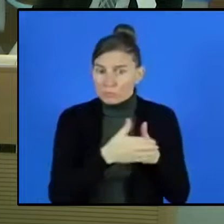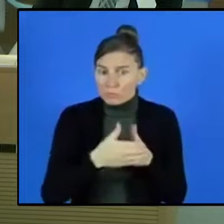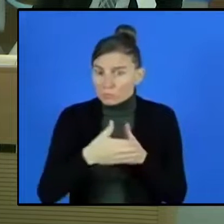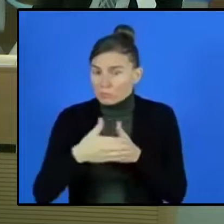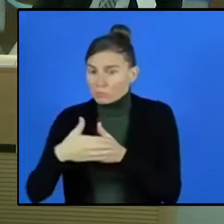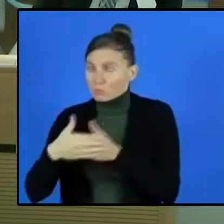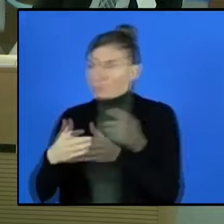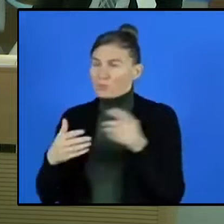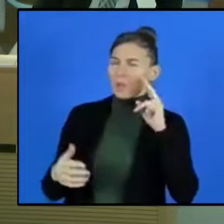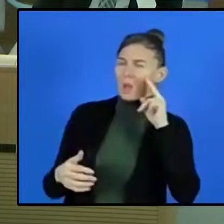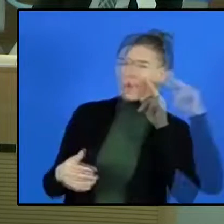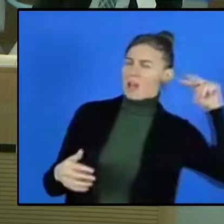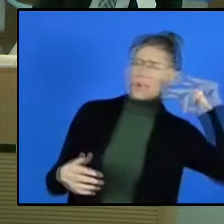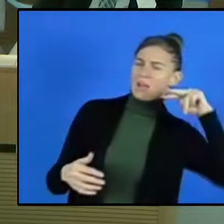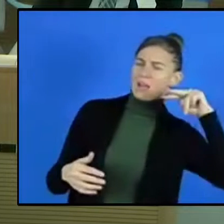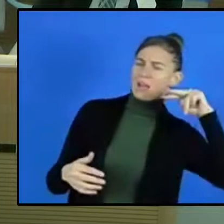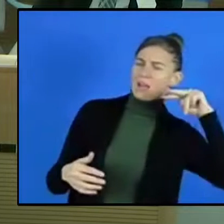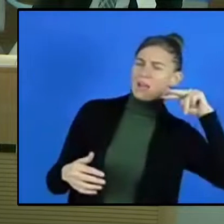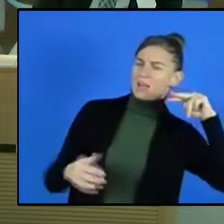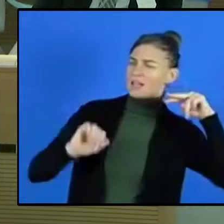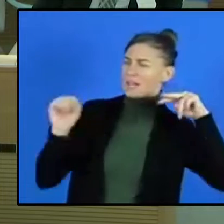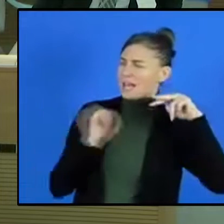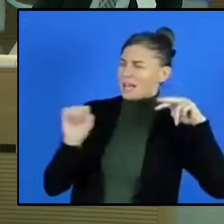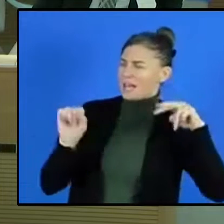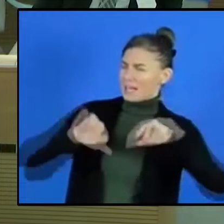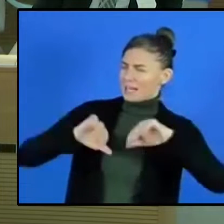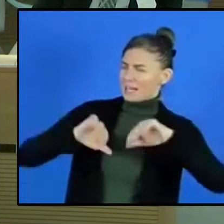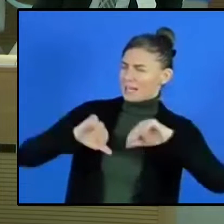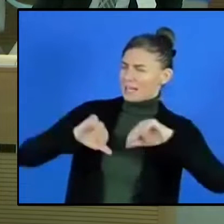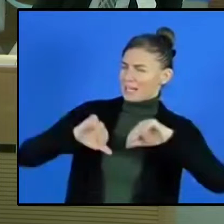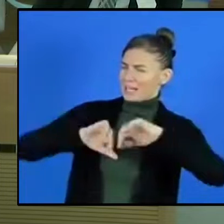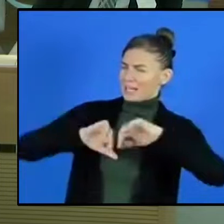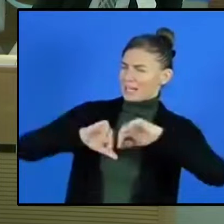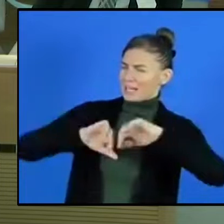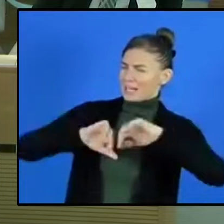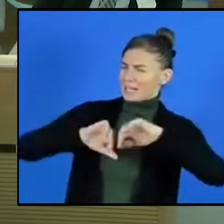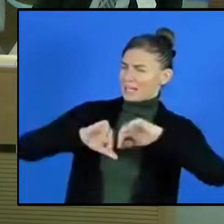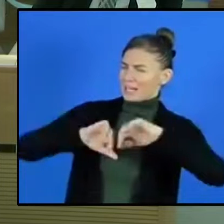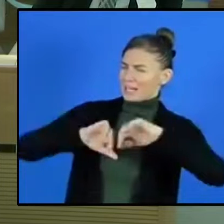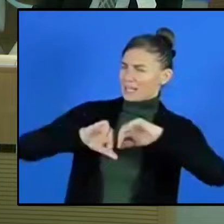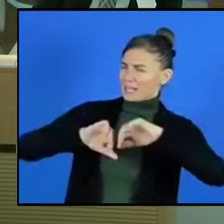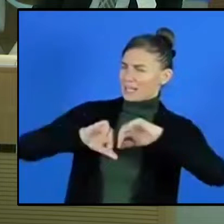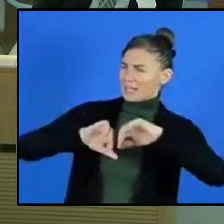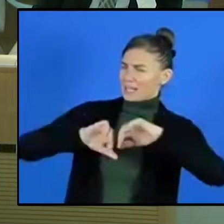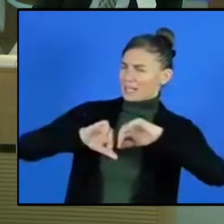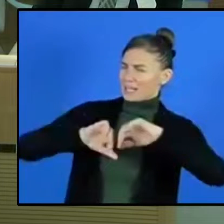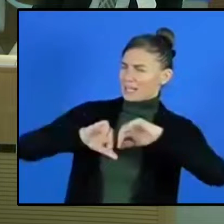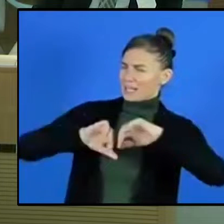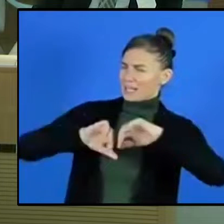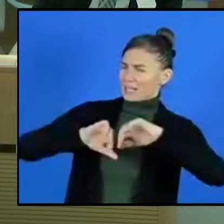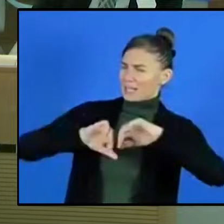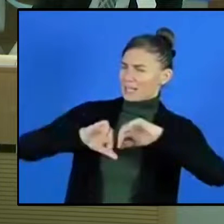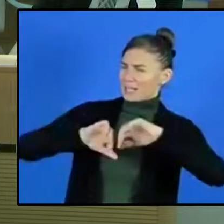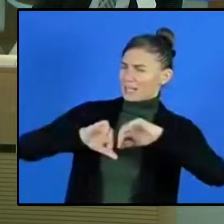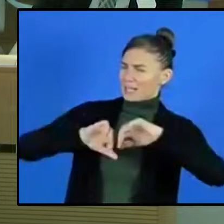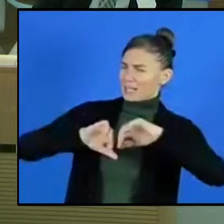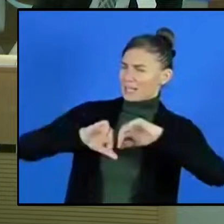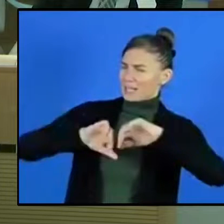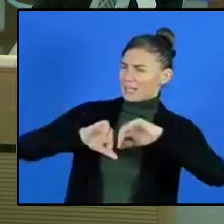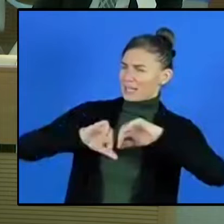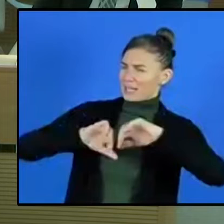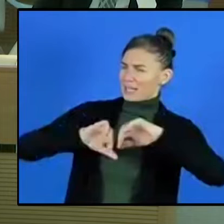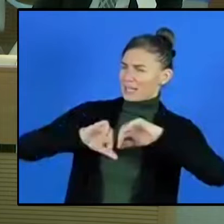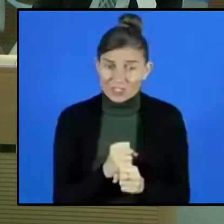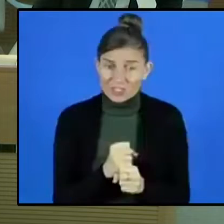distinguish their attackers from the attacked. For the past ten years, Kailasa Nation and SPH Sri Nityananda Paramishivam have been